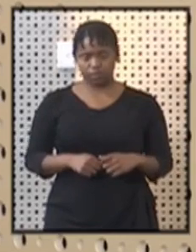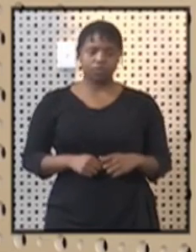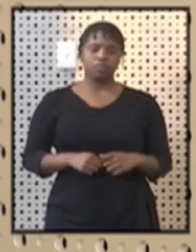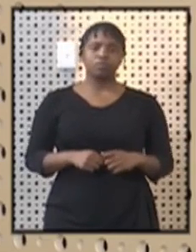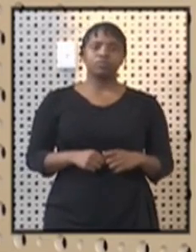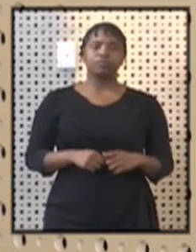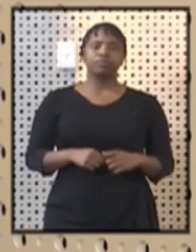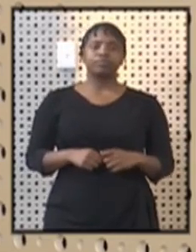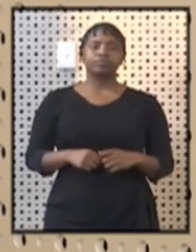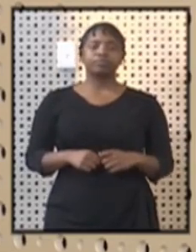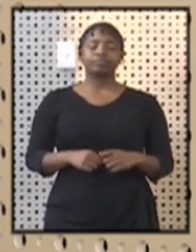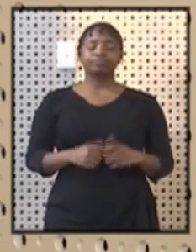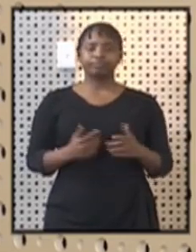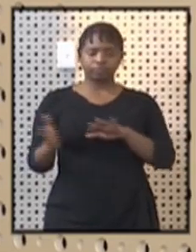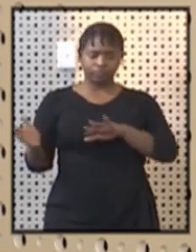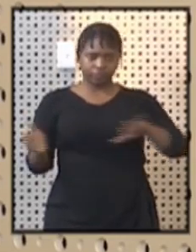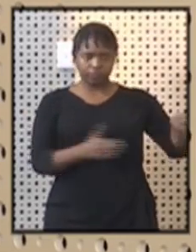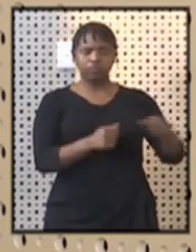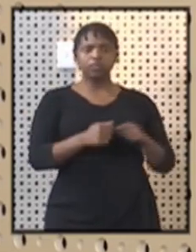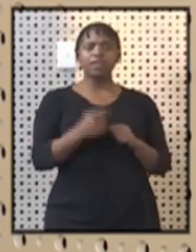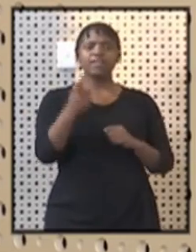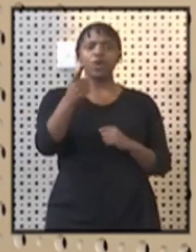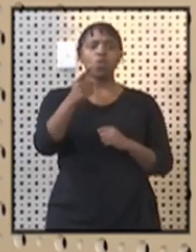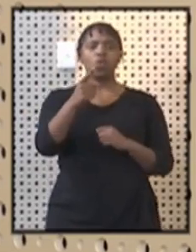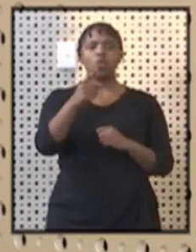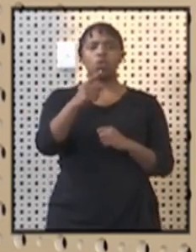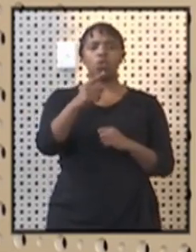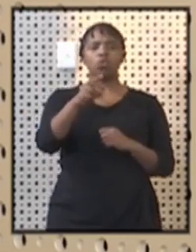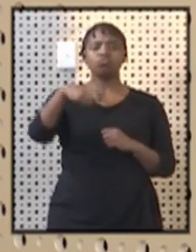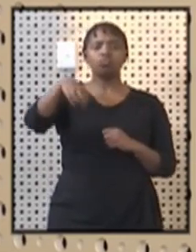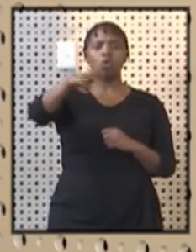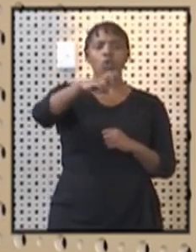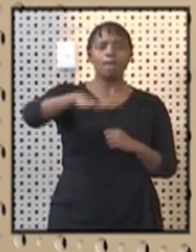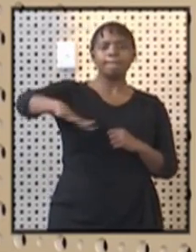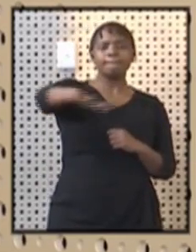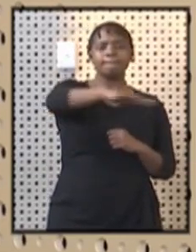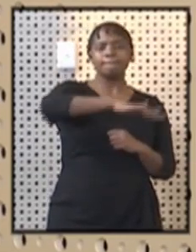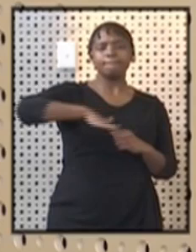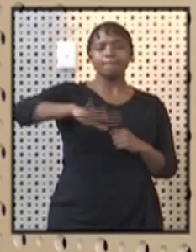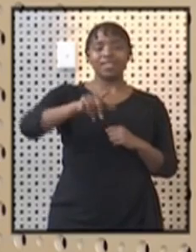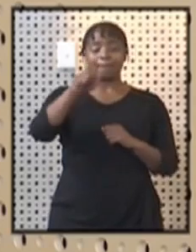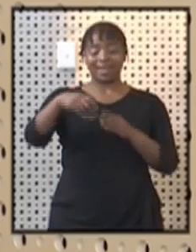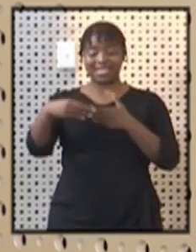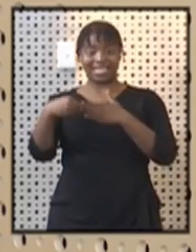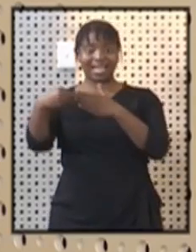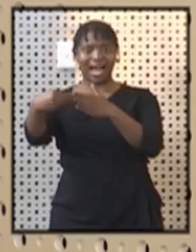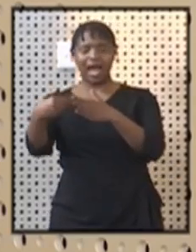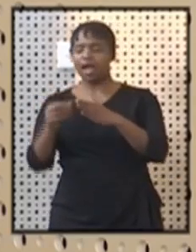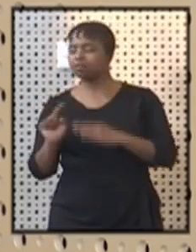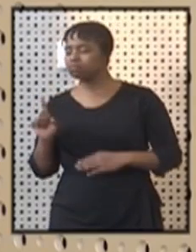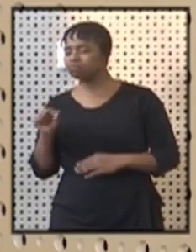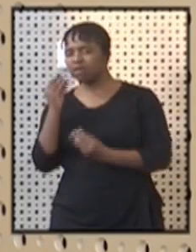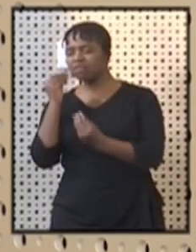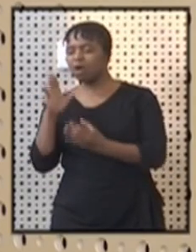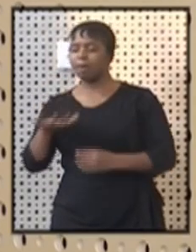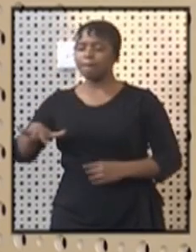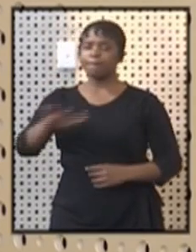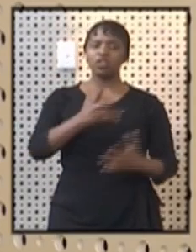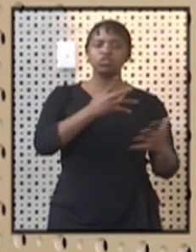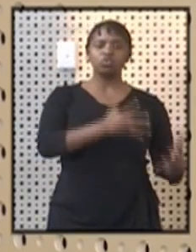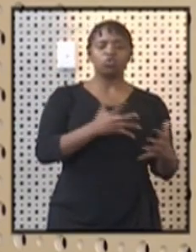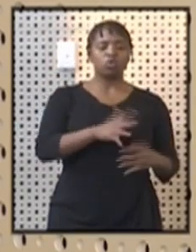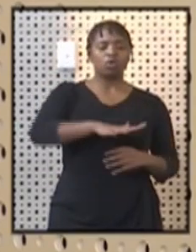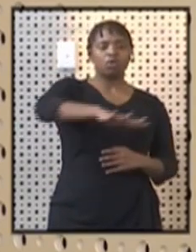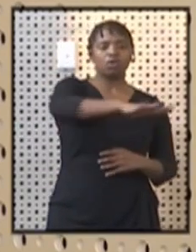Under tour operators, in the new regulations, the tour operators will be allowed to conduct guided tours